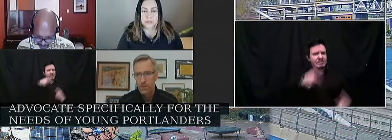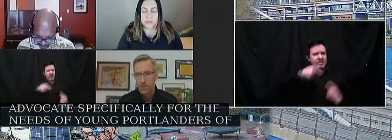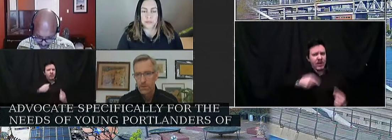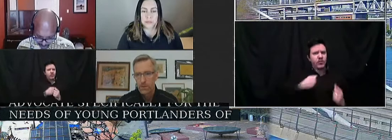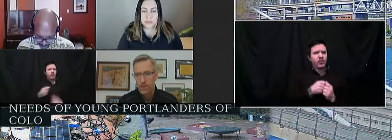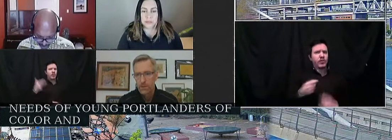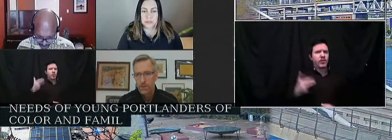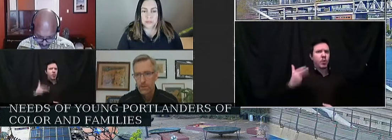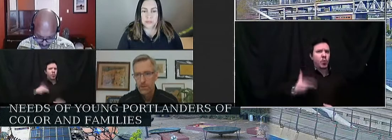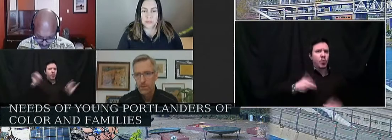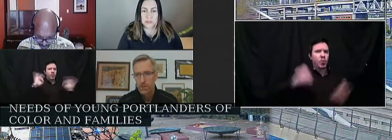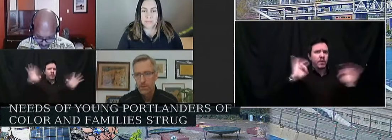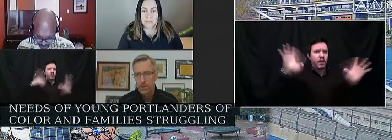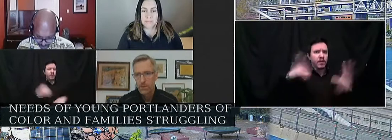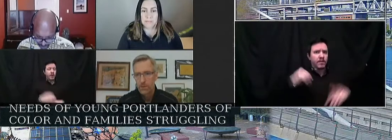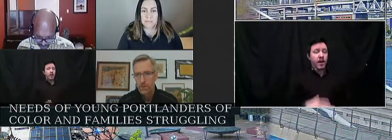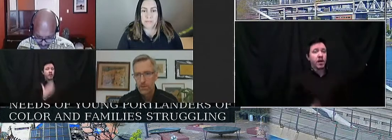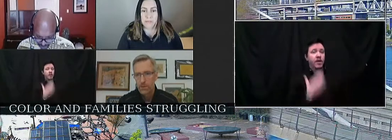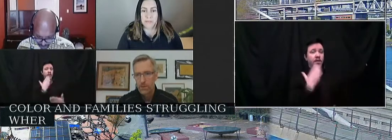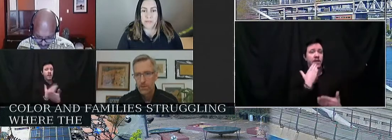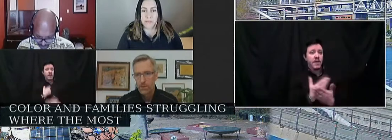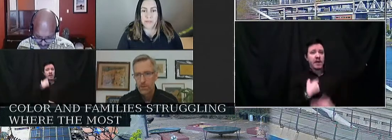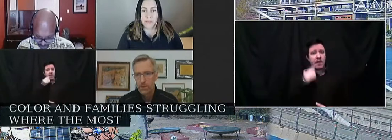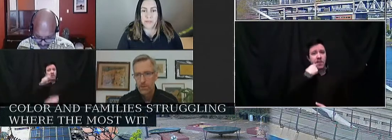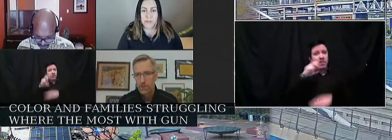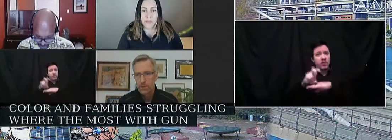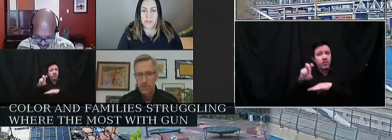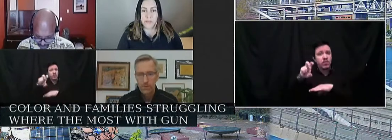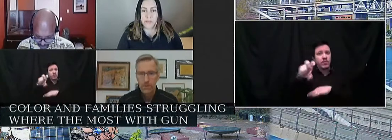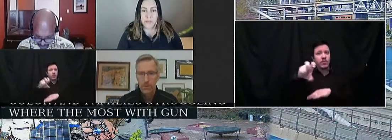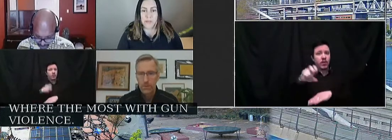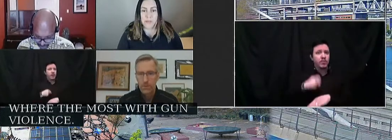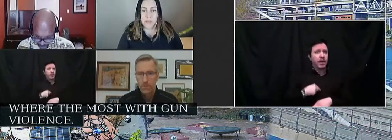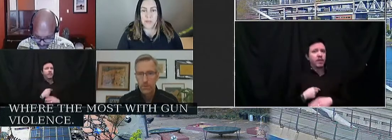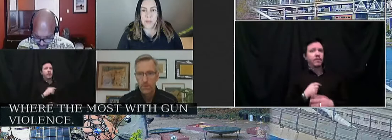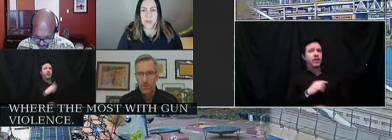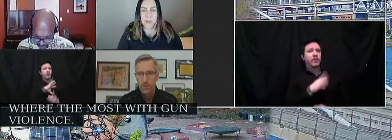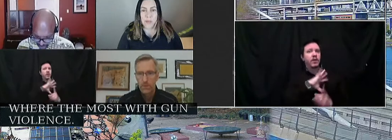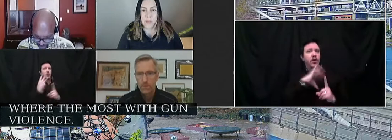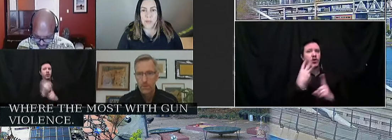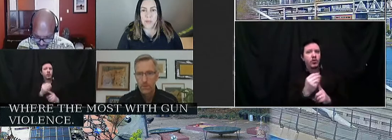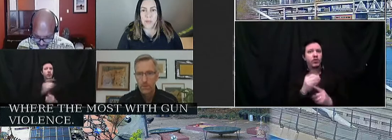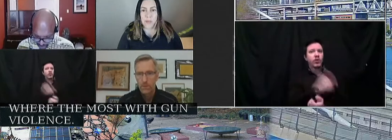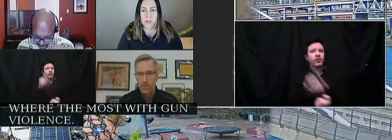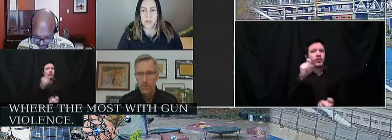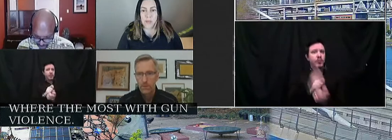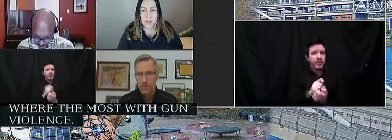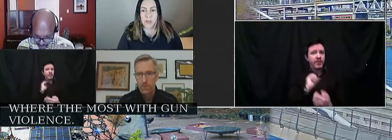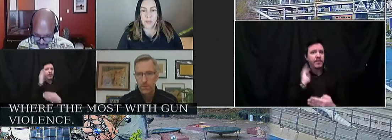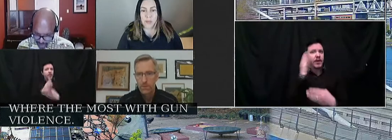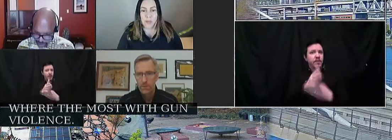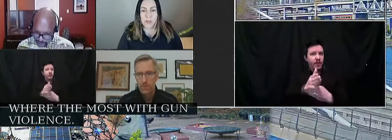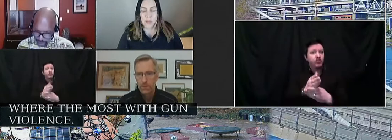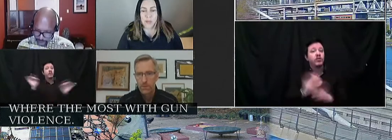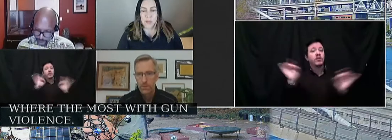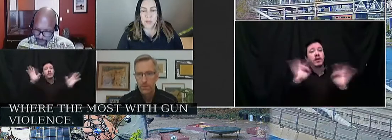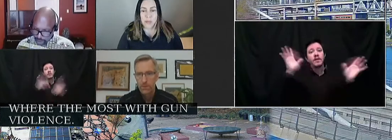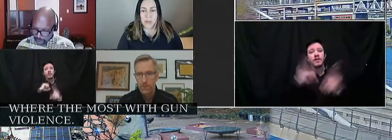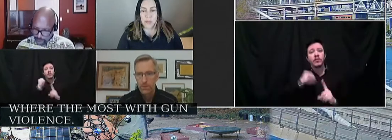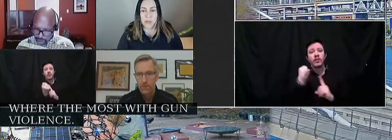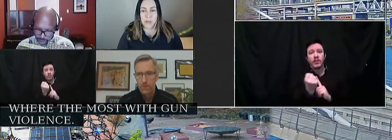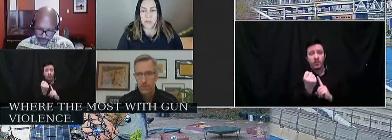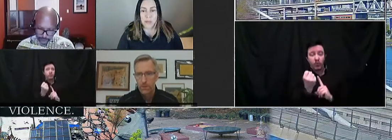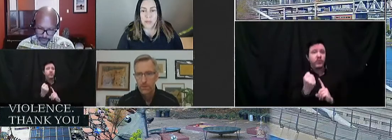Thank you for the recent groundbreaking investments and culturally specific services to intervene in this devastating crisis and to support new